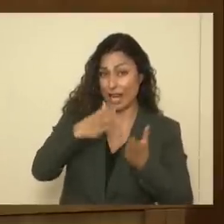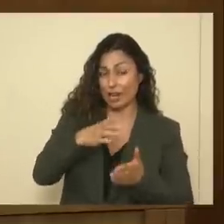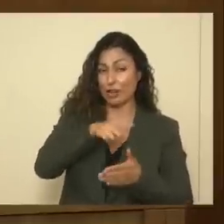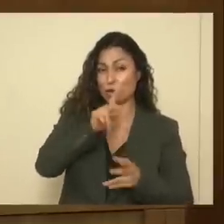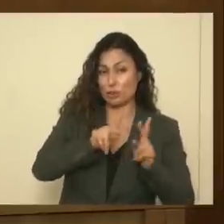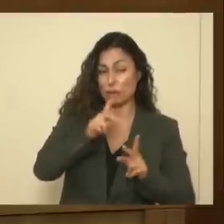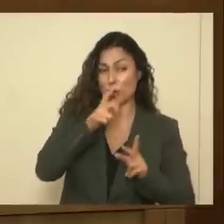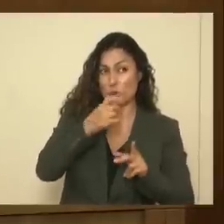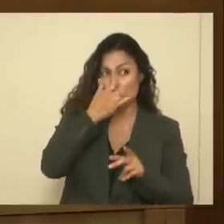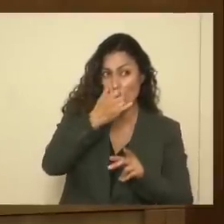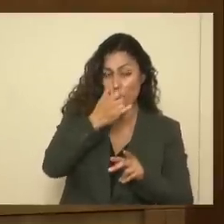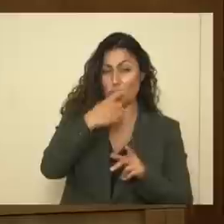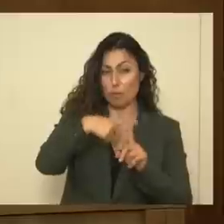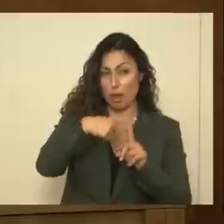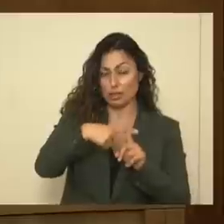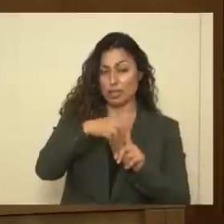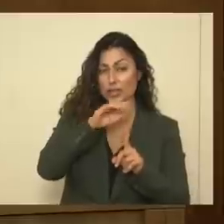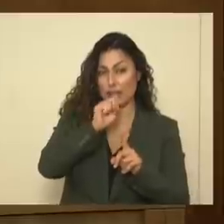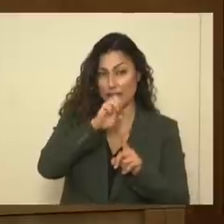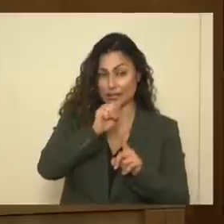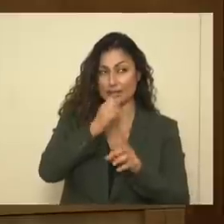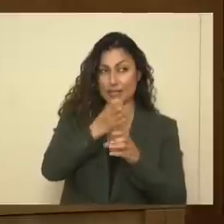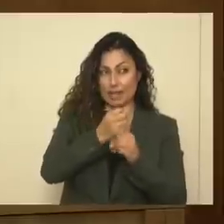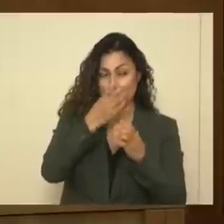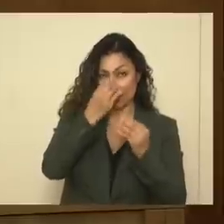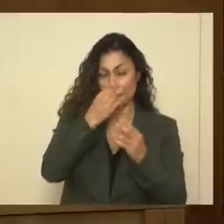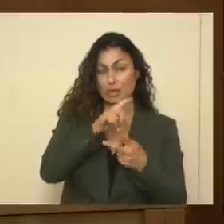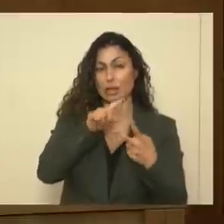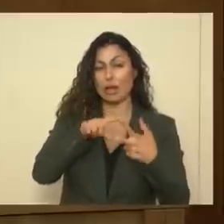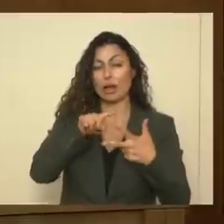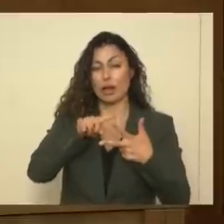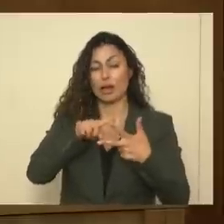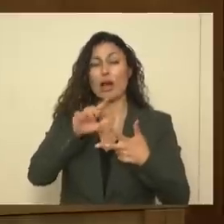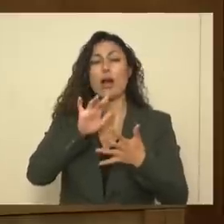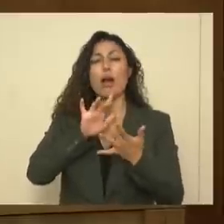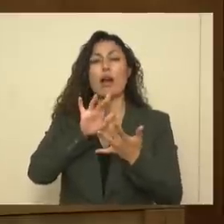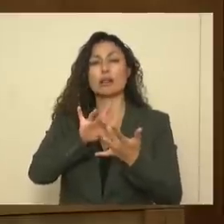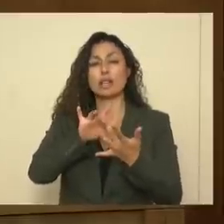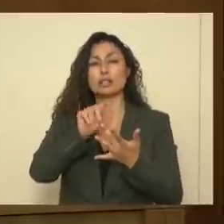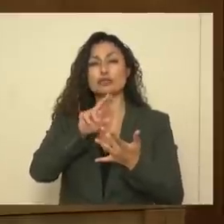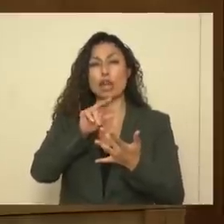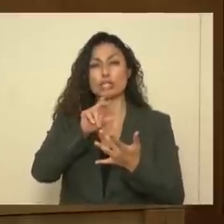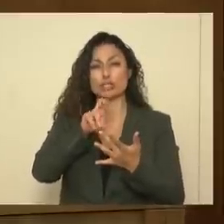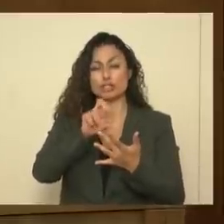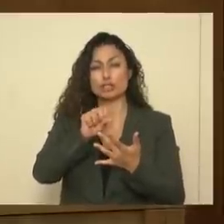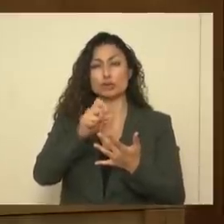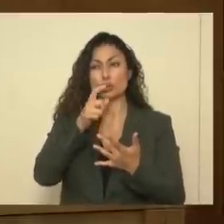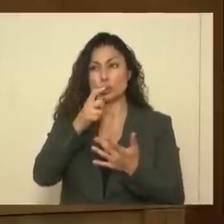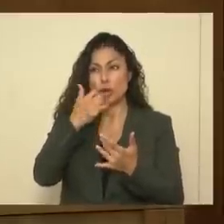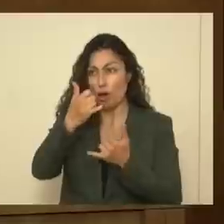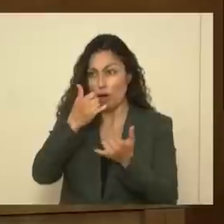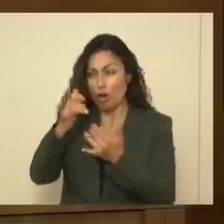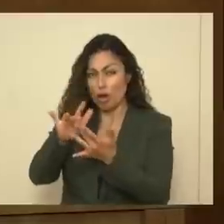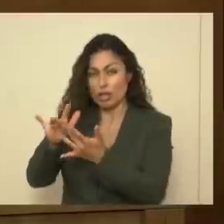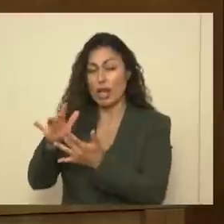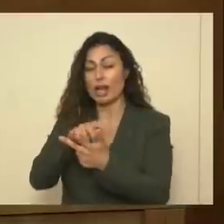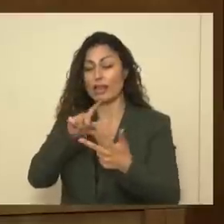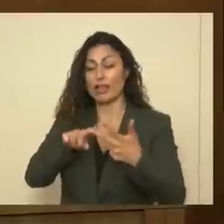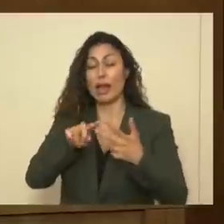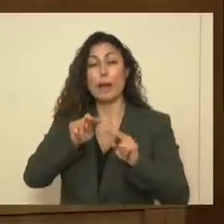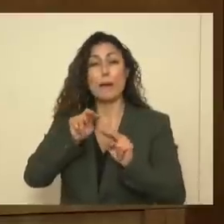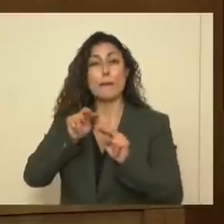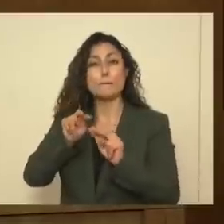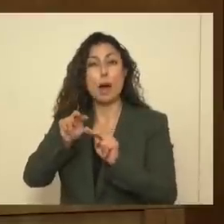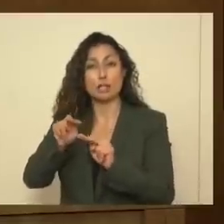call the positive cases, get the information. The contact tracers who call the contacts. And then there are monitors who actually follow these other